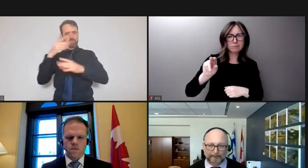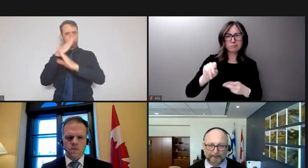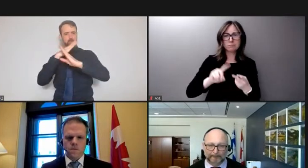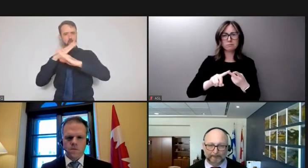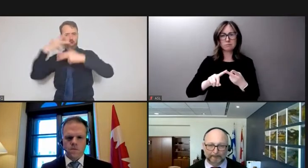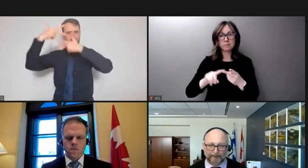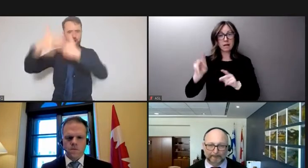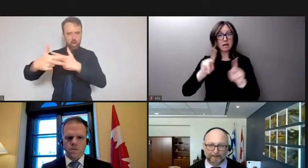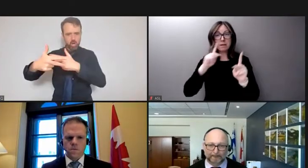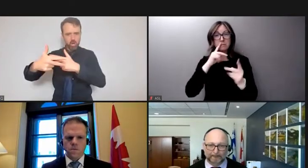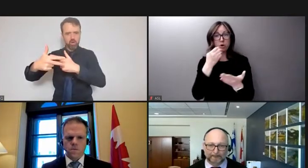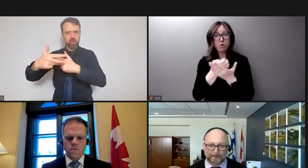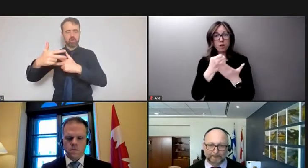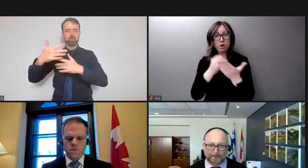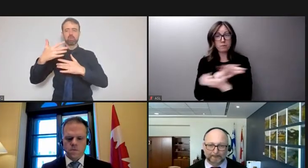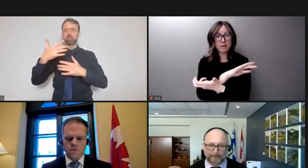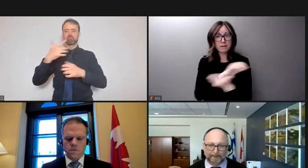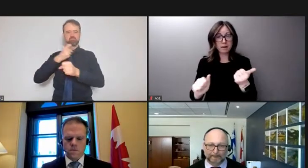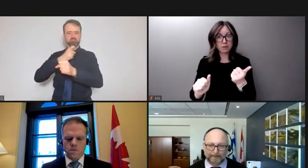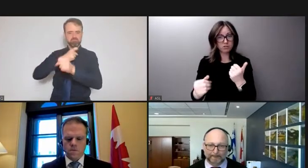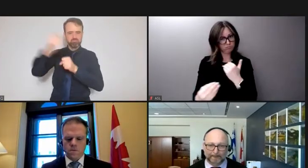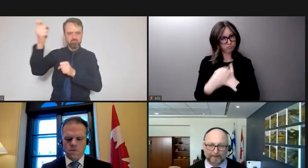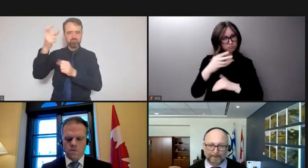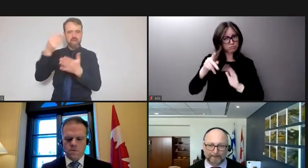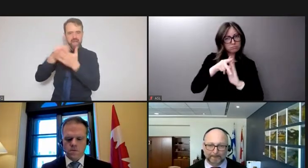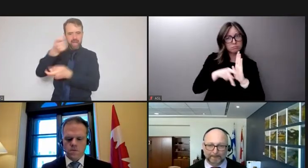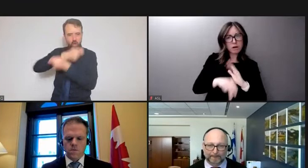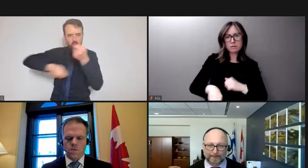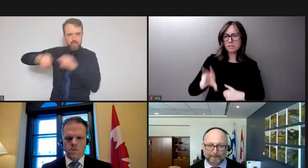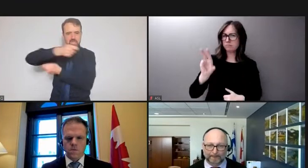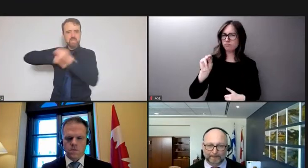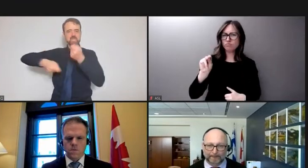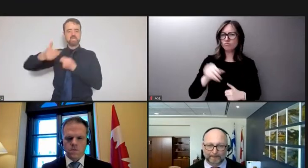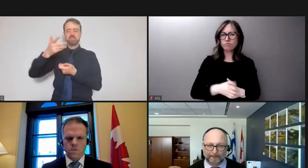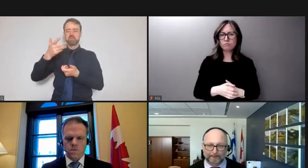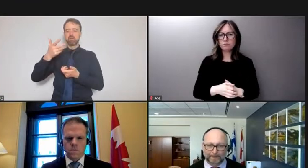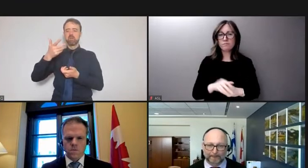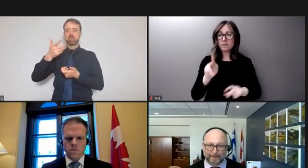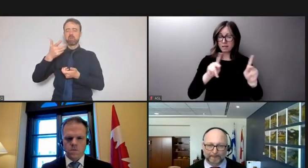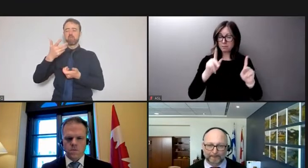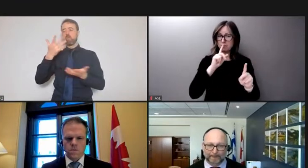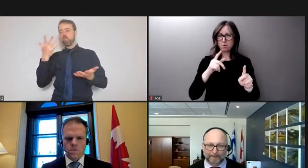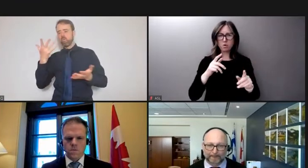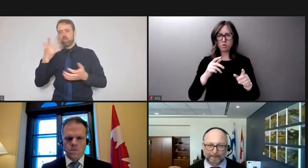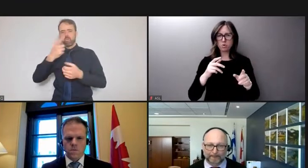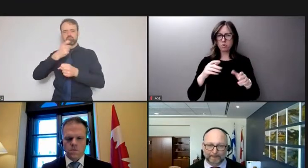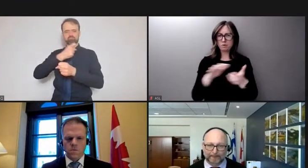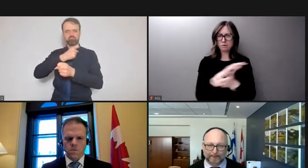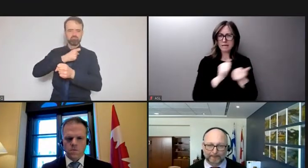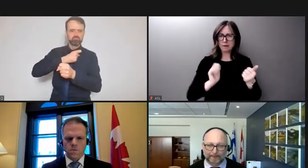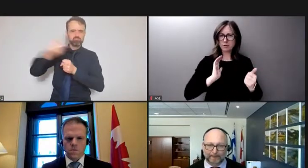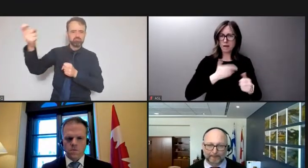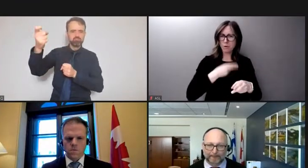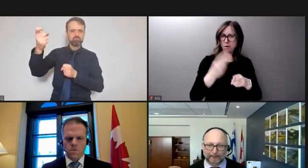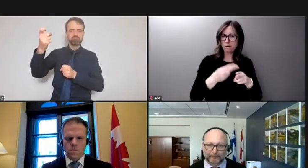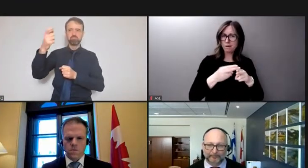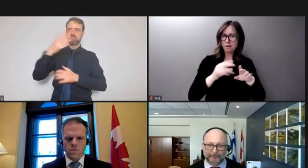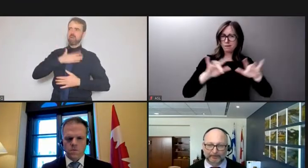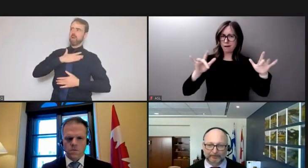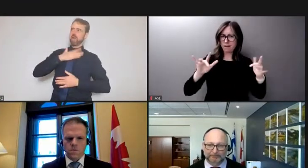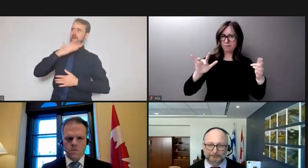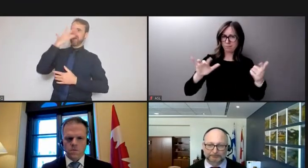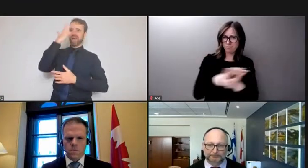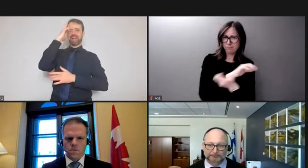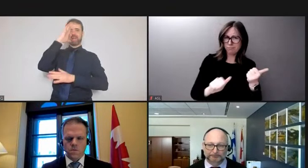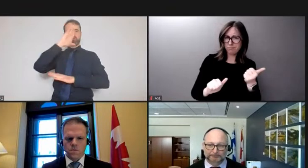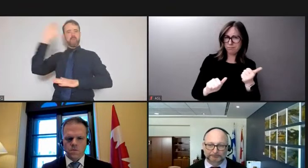who hurt our reputation as a reliable trading partner, and a place where you can invest.